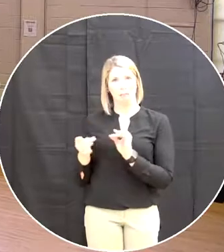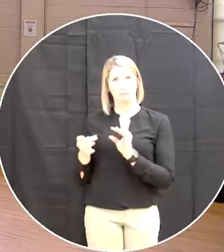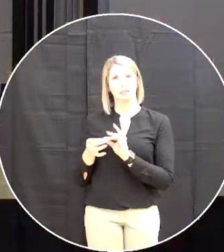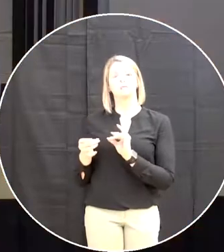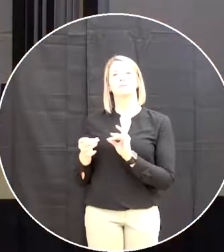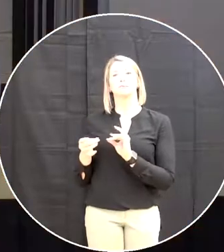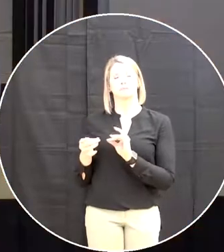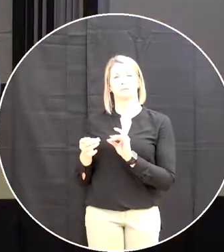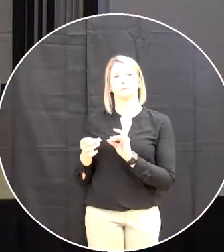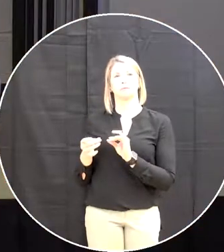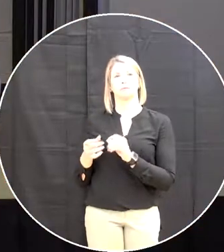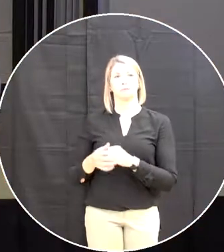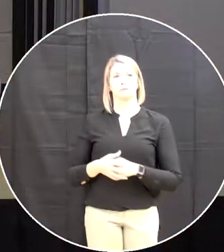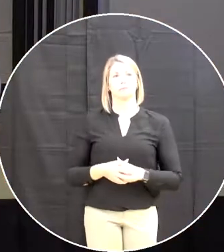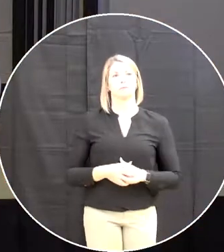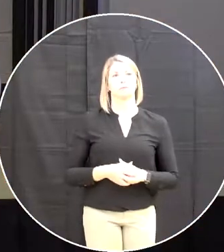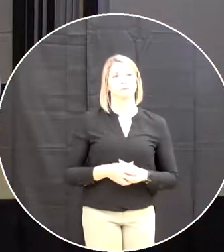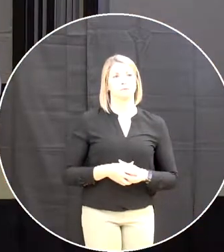had a